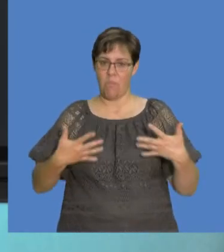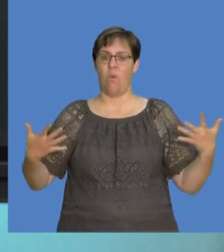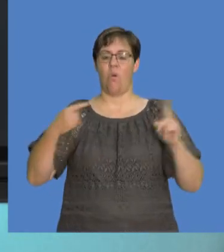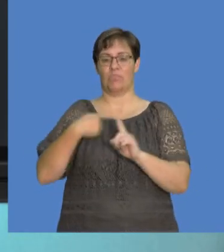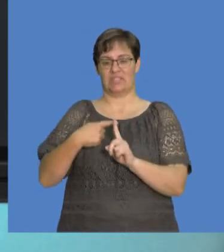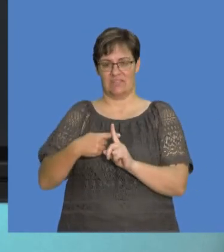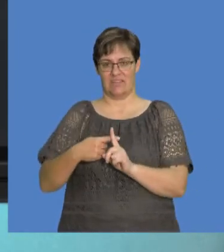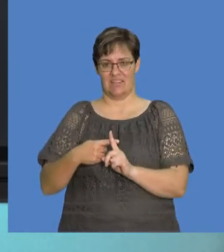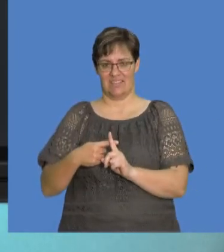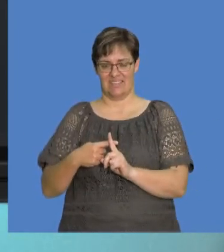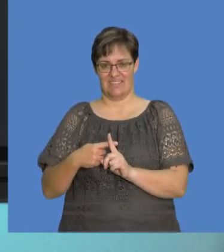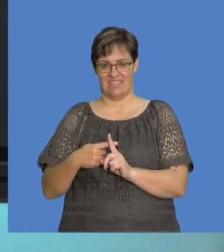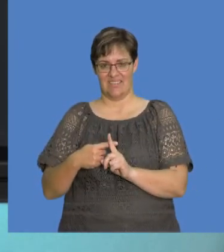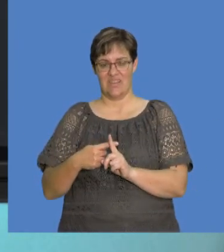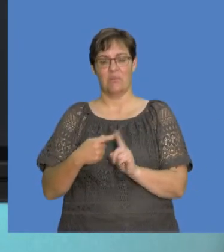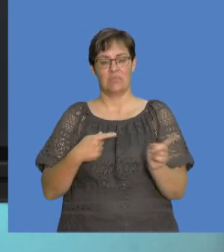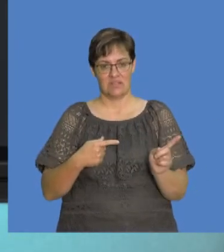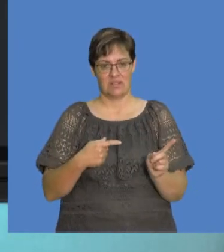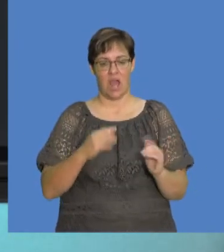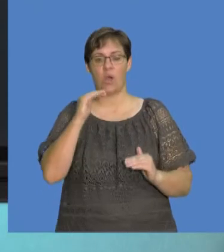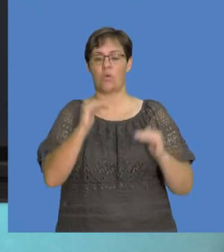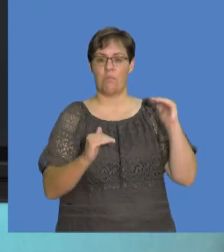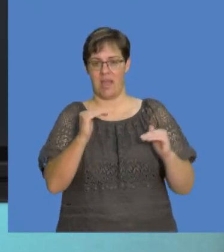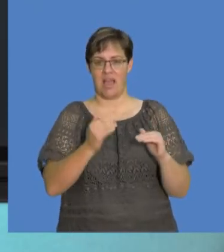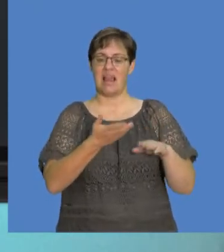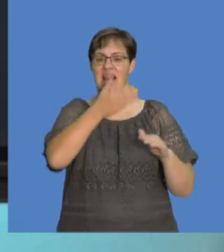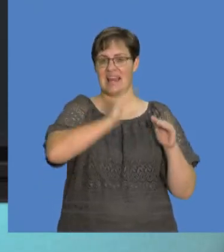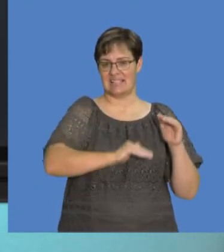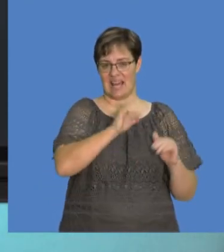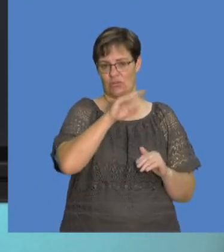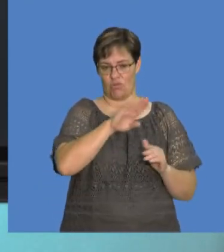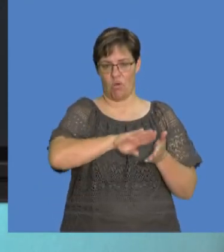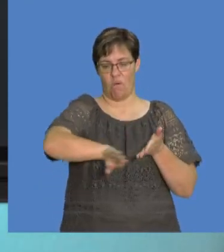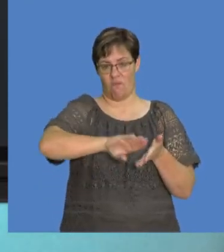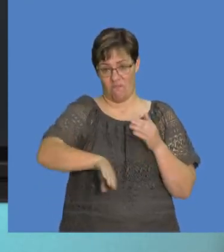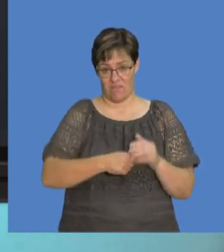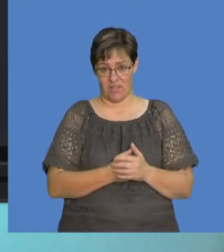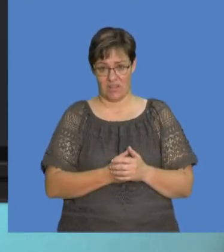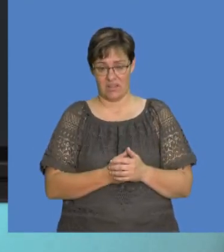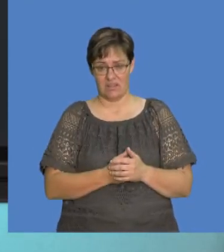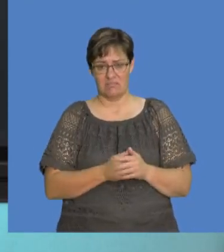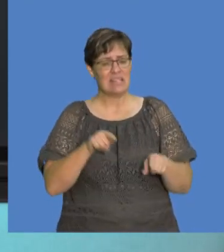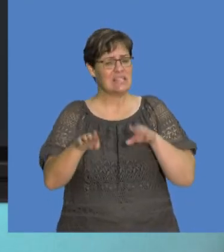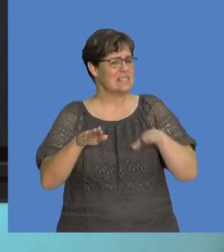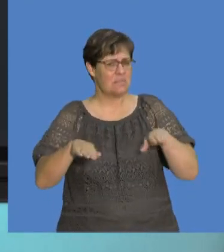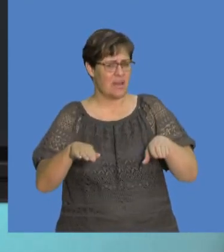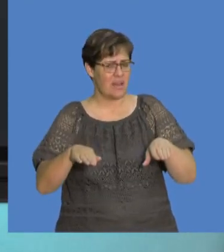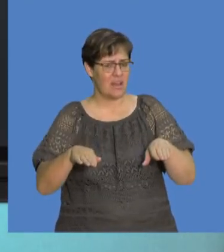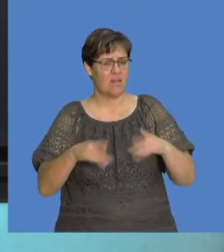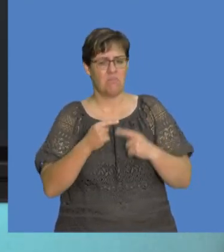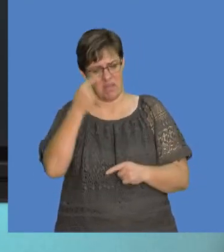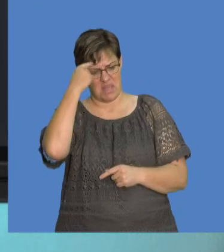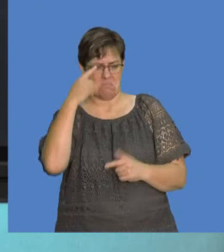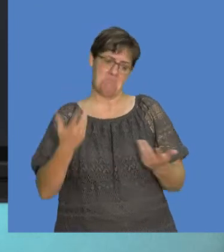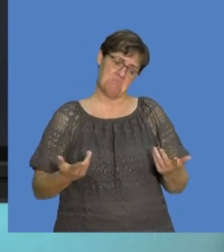greater positive charge than a material, which has got a comparatively lesser number of electrons removed from it. And similarly,